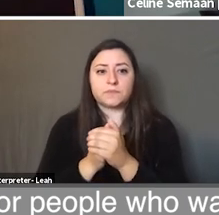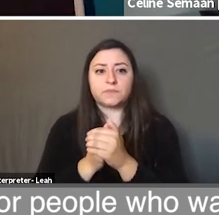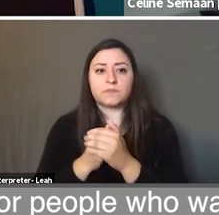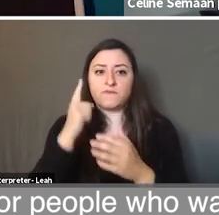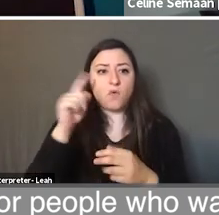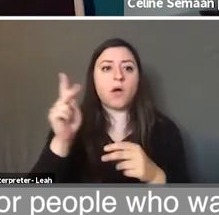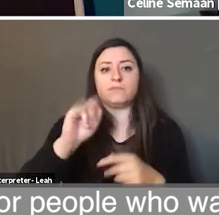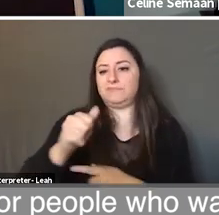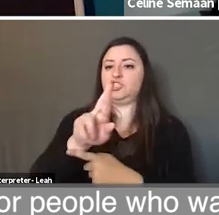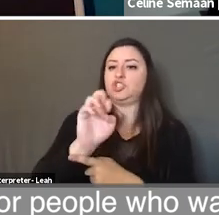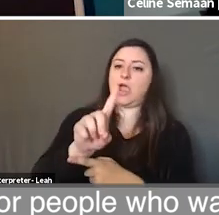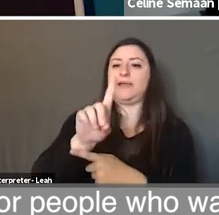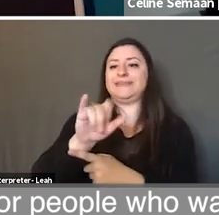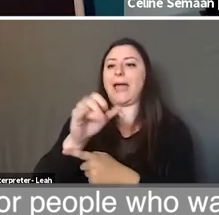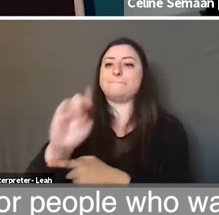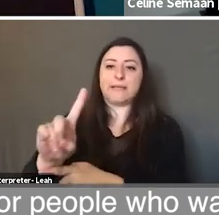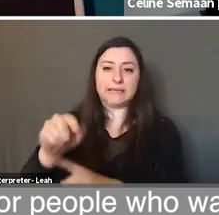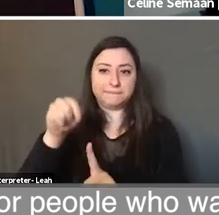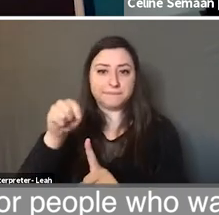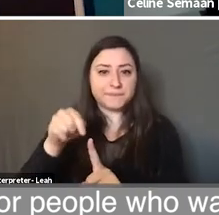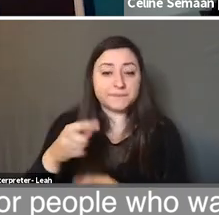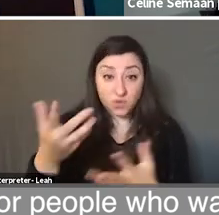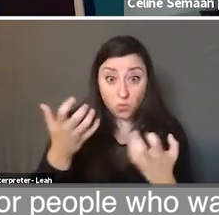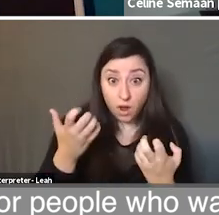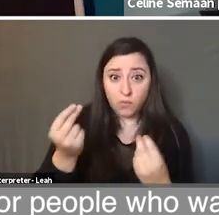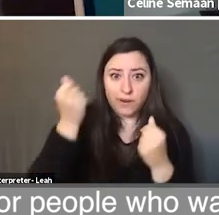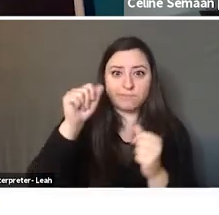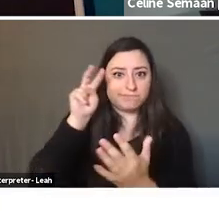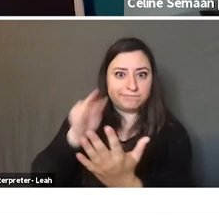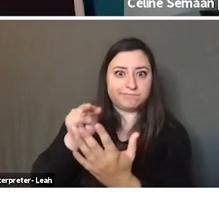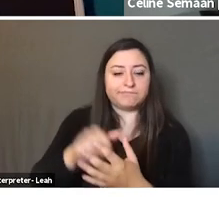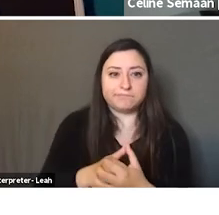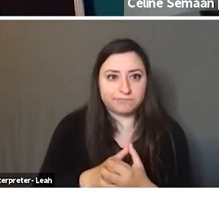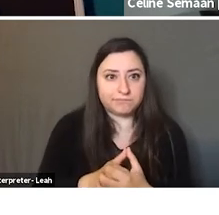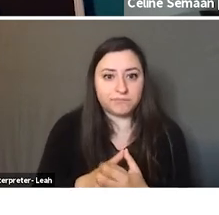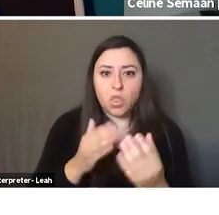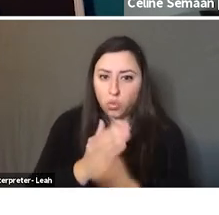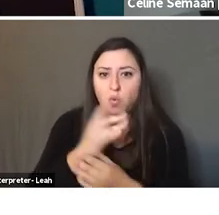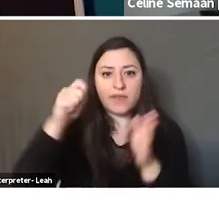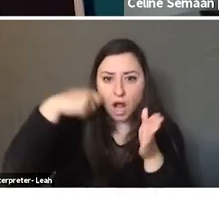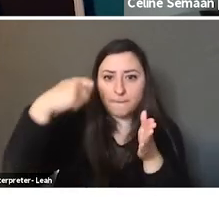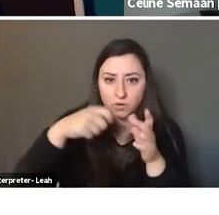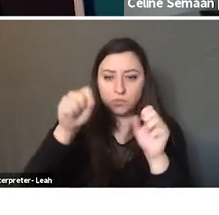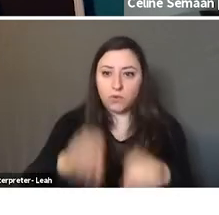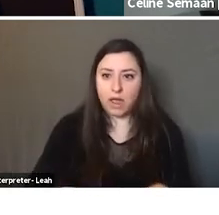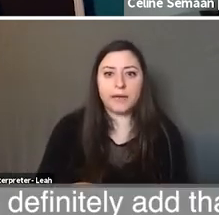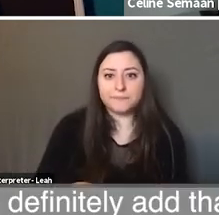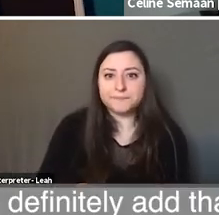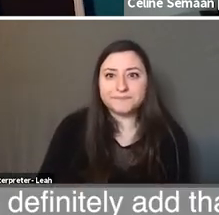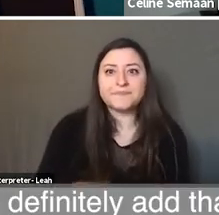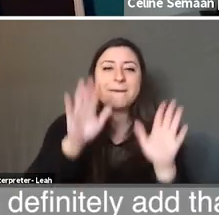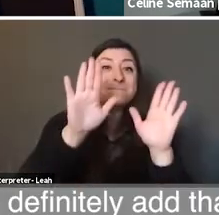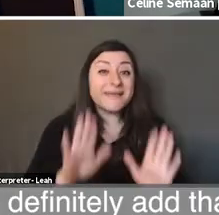people who want fast access to data, they can do that through the documentary. Amazing.